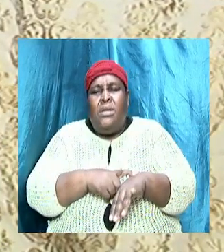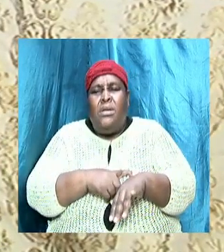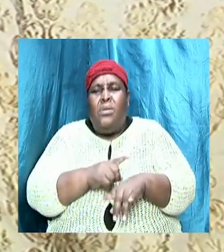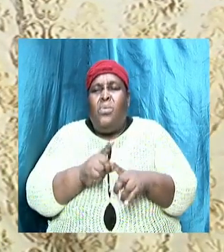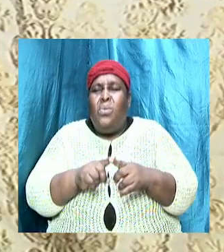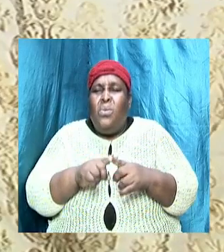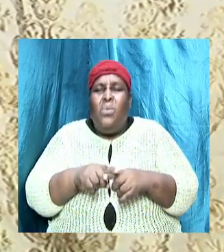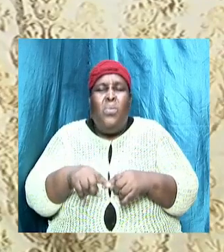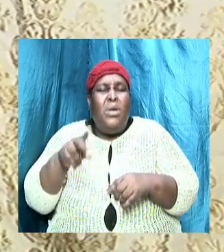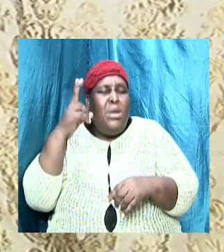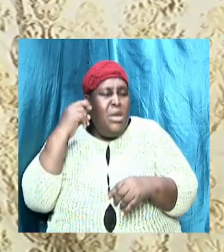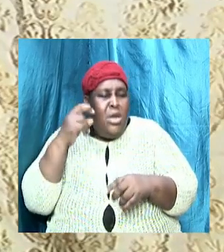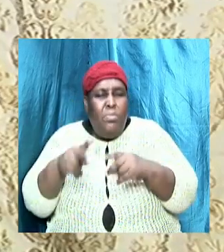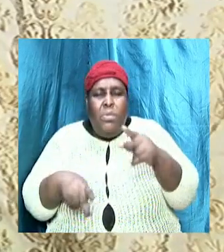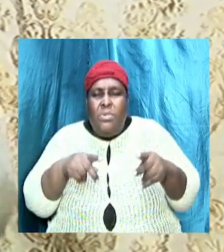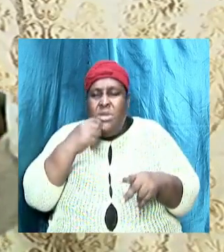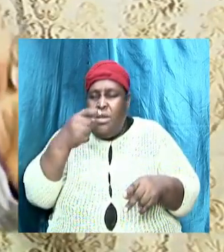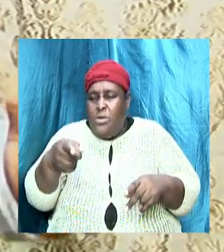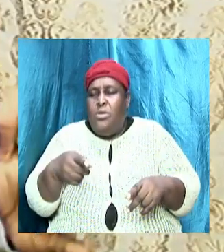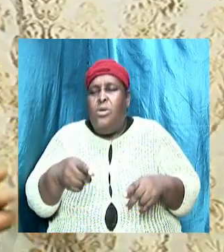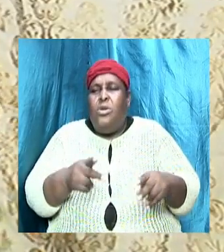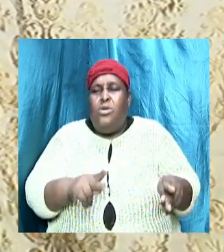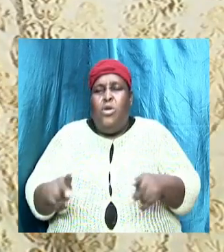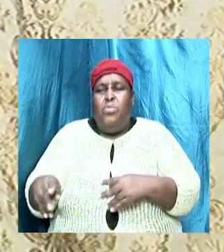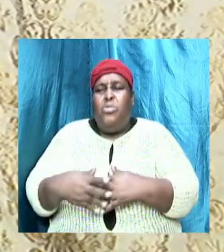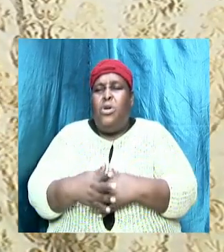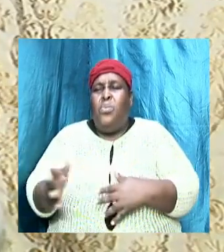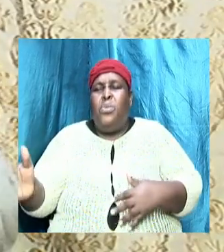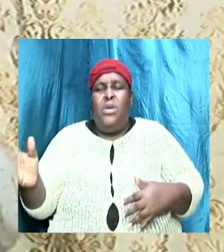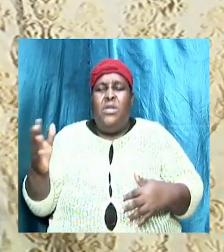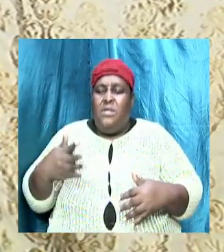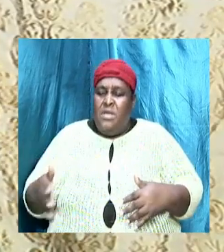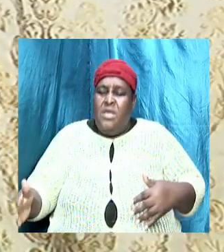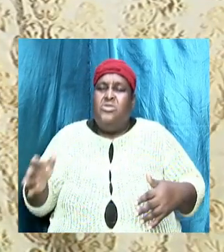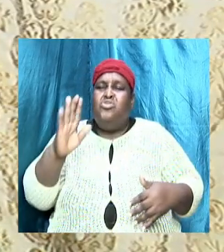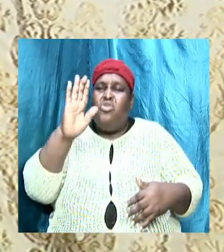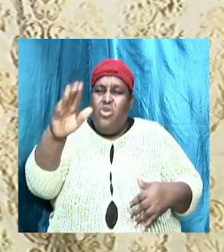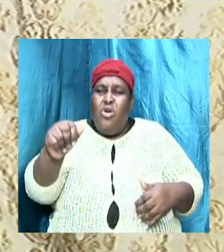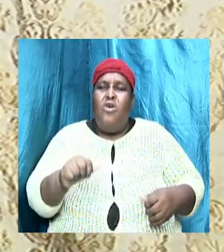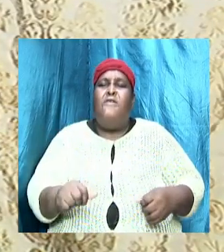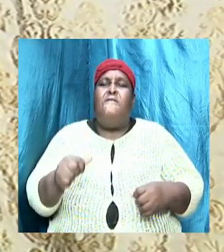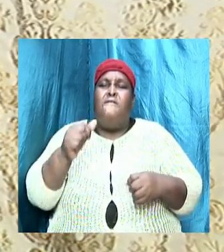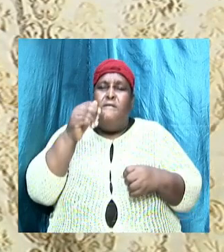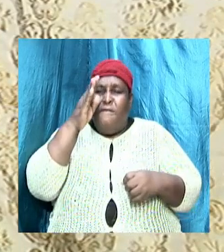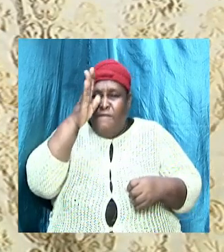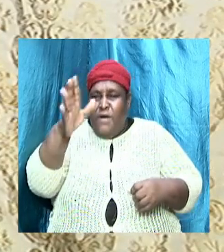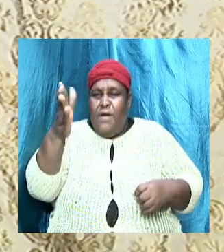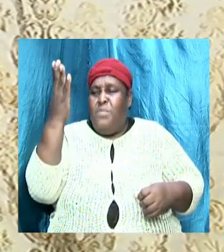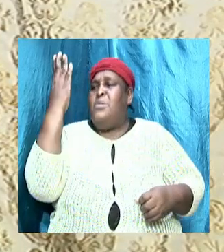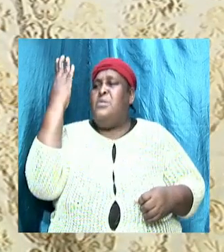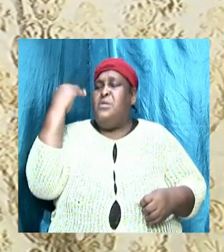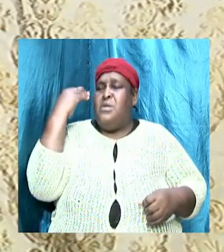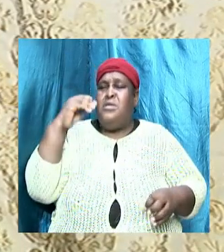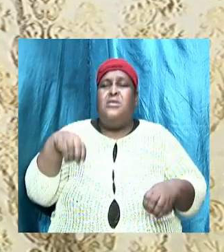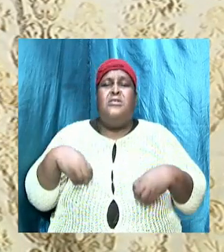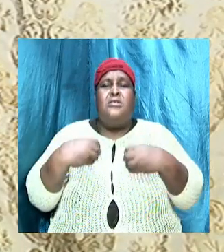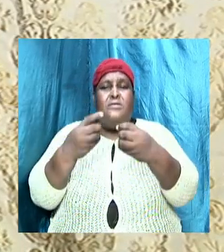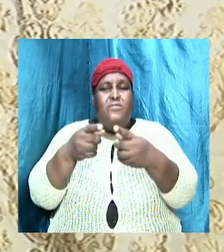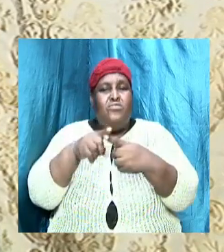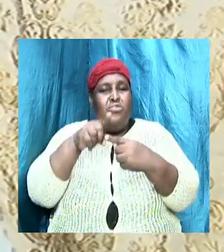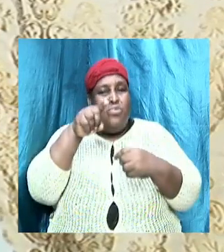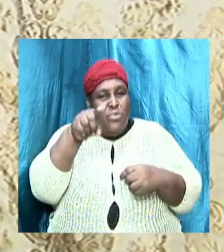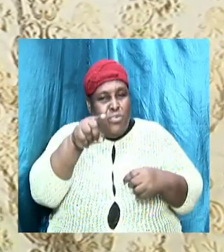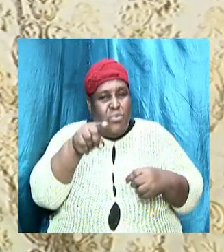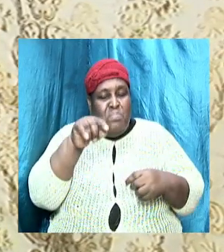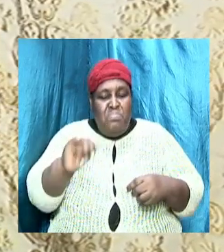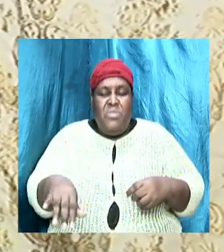put away the things that your forefather have given unto you, I want you to know that that is coming out